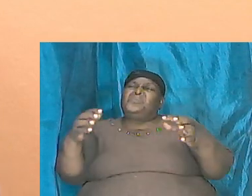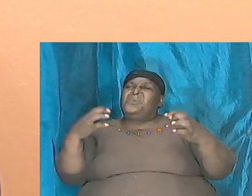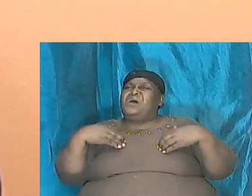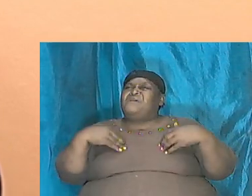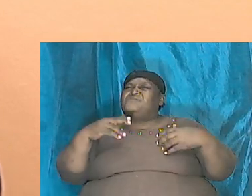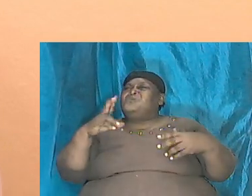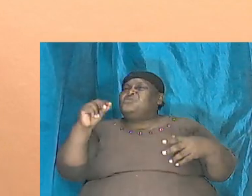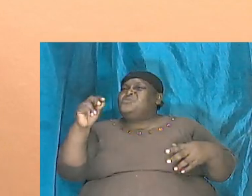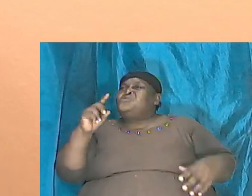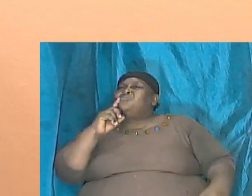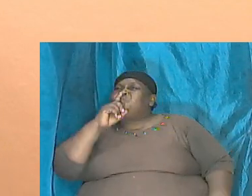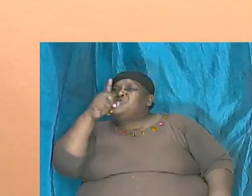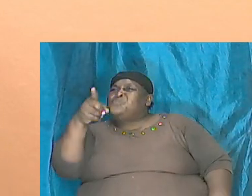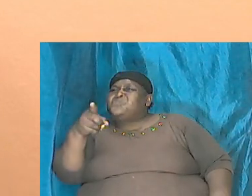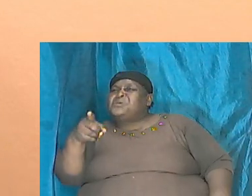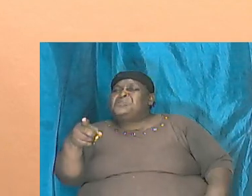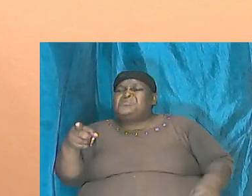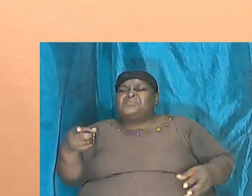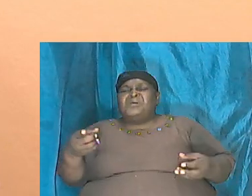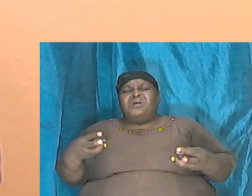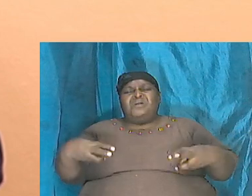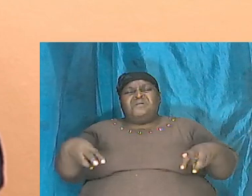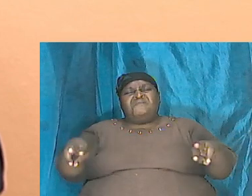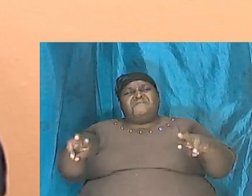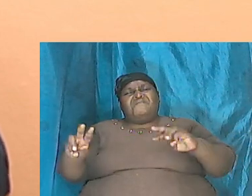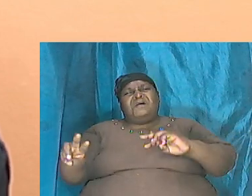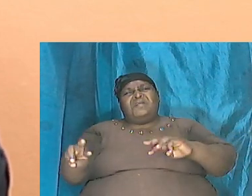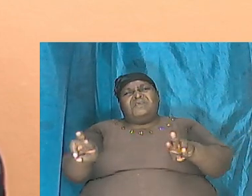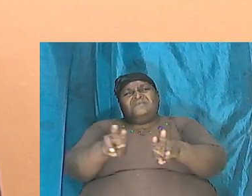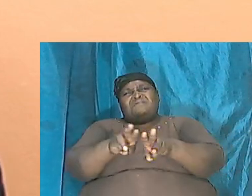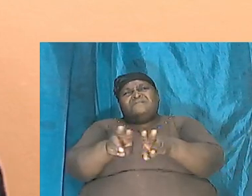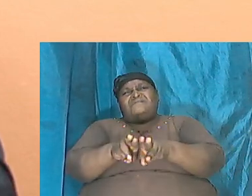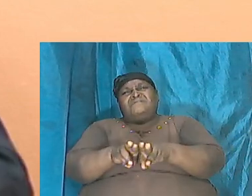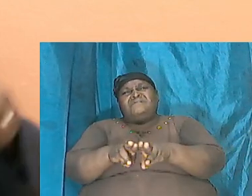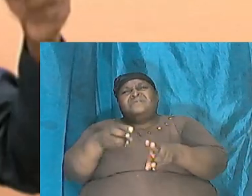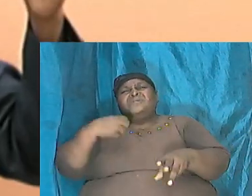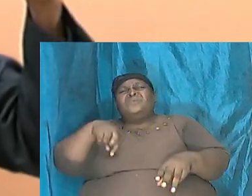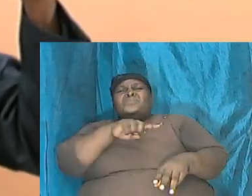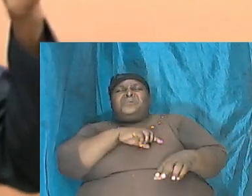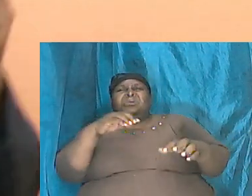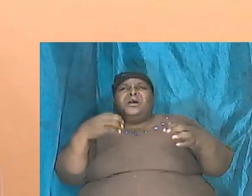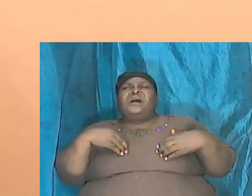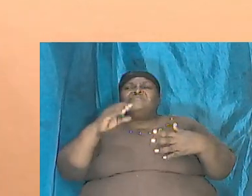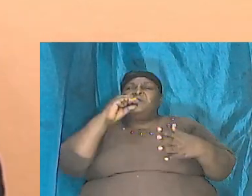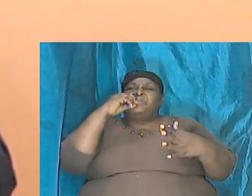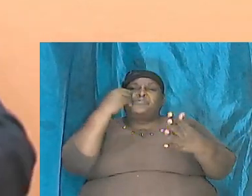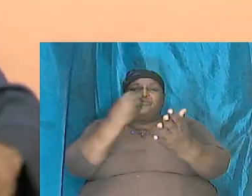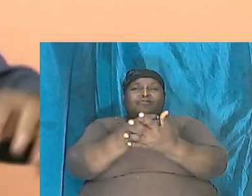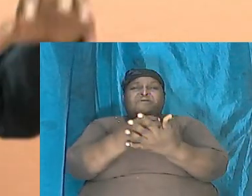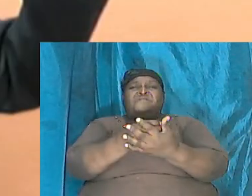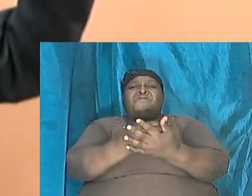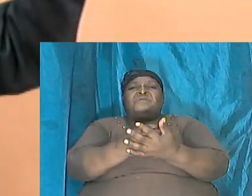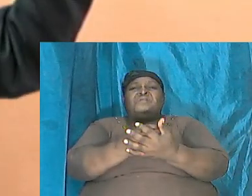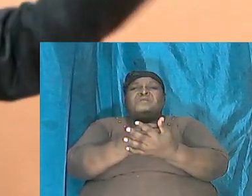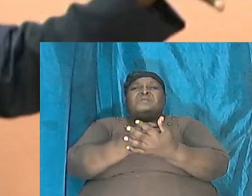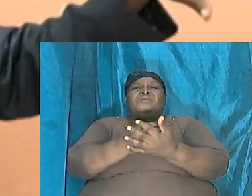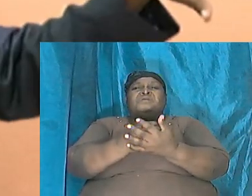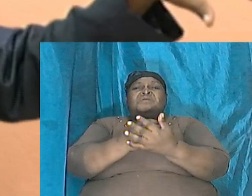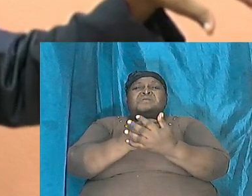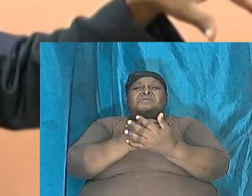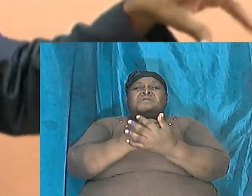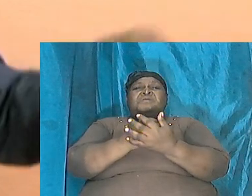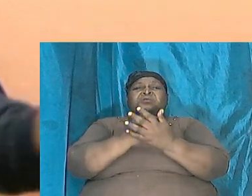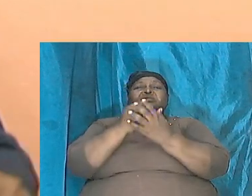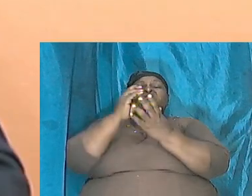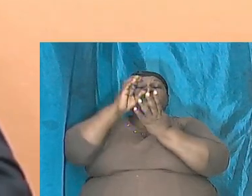they cannot be validated because we have proof that the dinosaurs were here millions